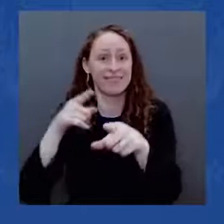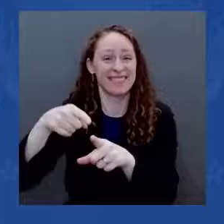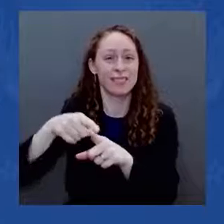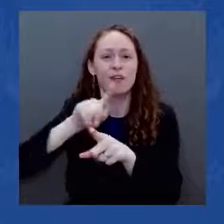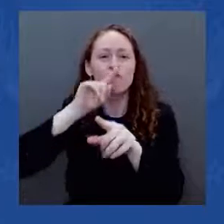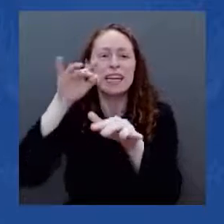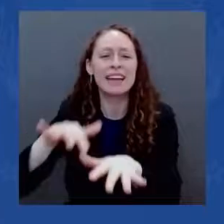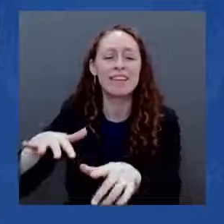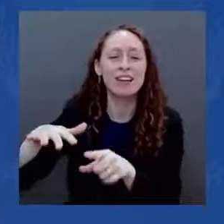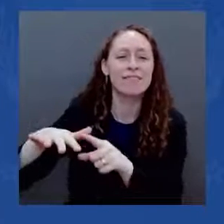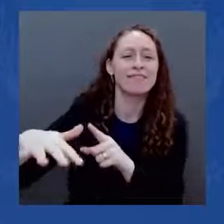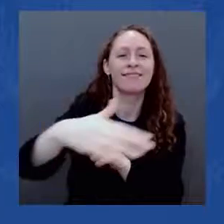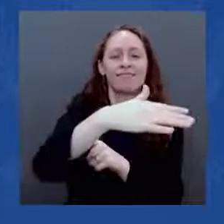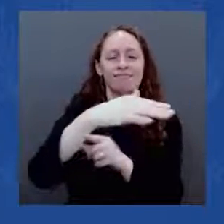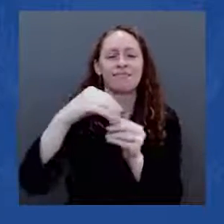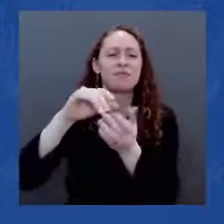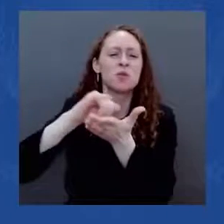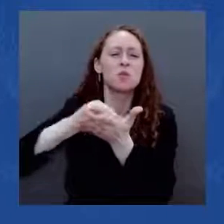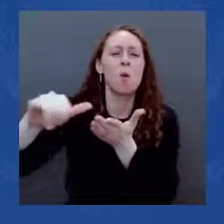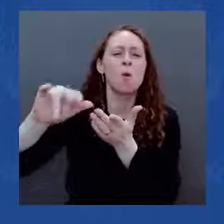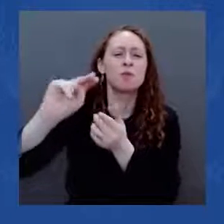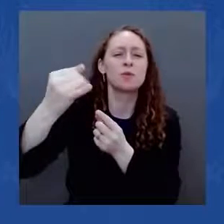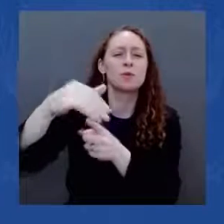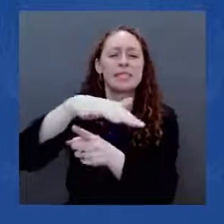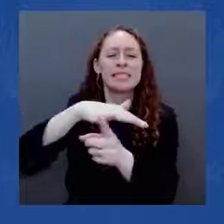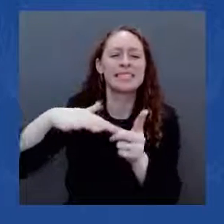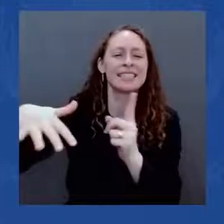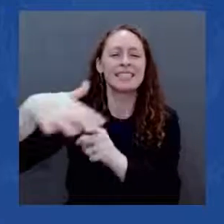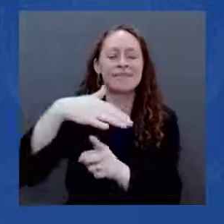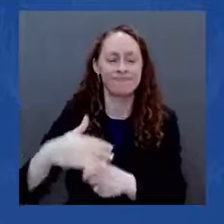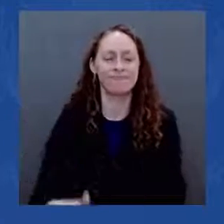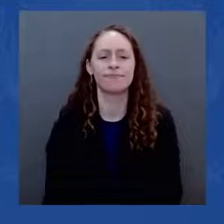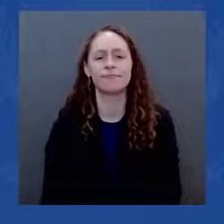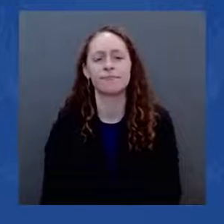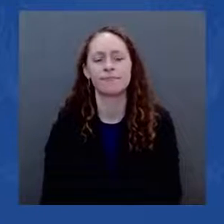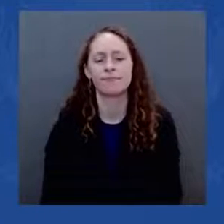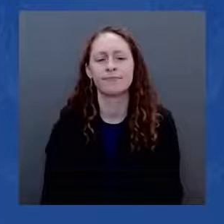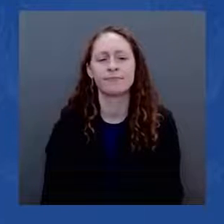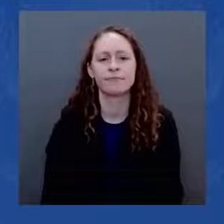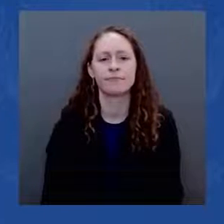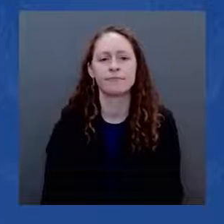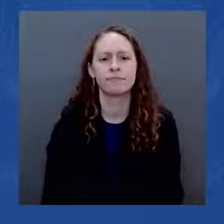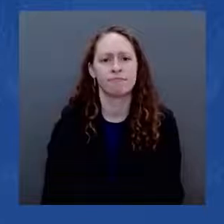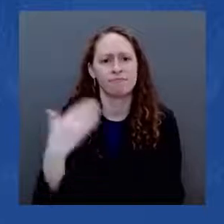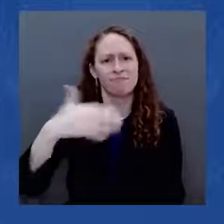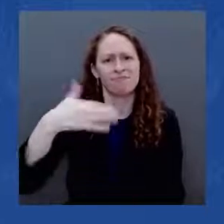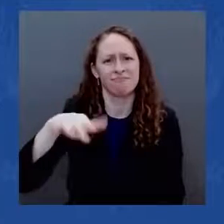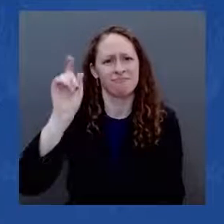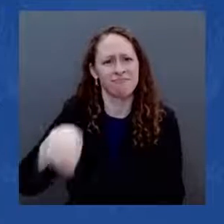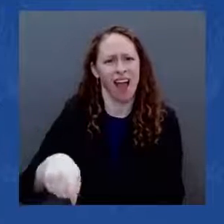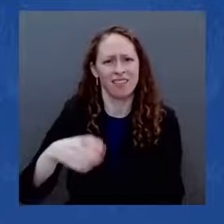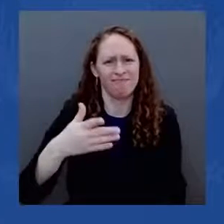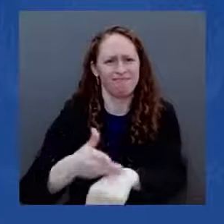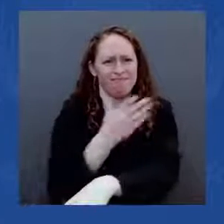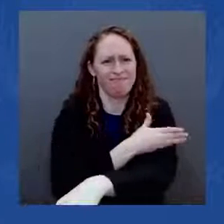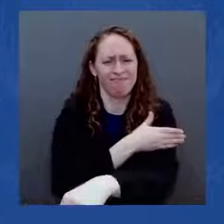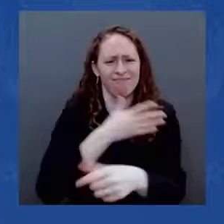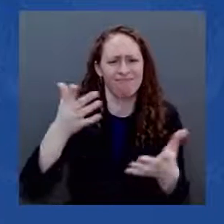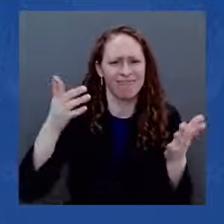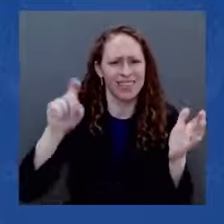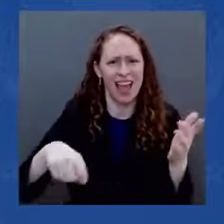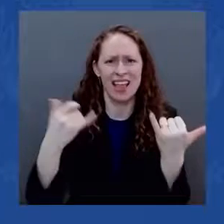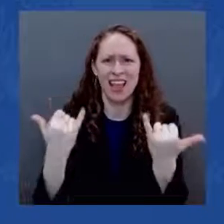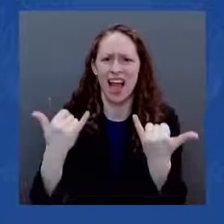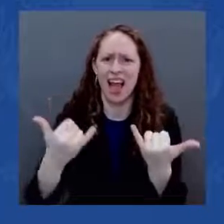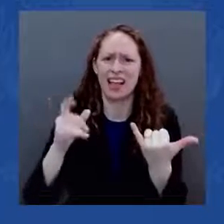through the heart of historic communities, particularly Black communities, cutting off families, churches, and businesses. We're going to use our infrastructure